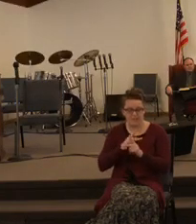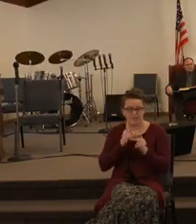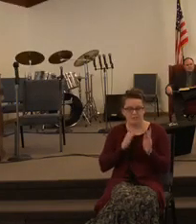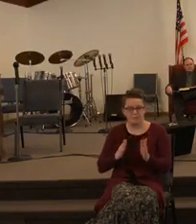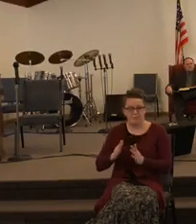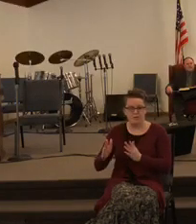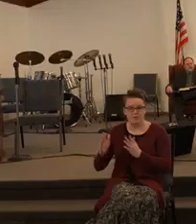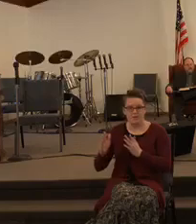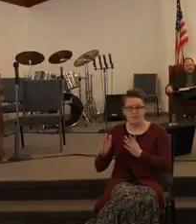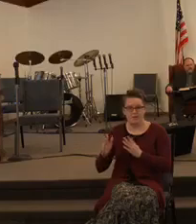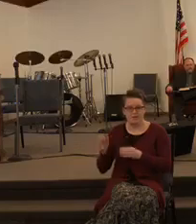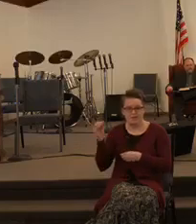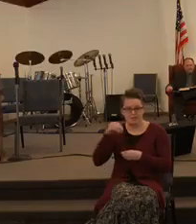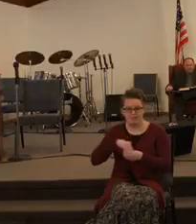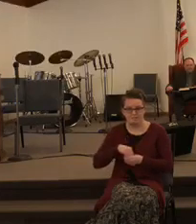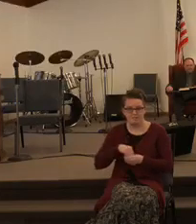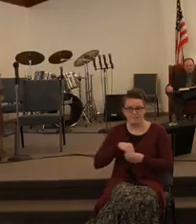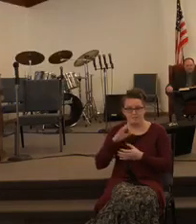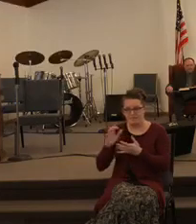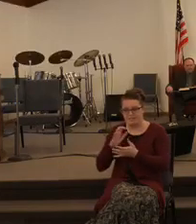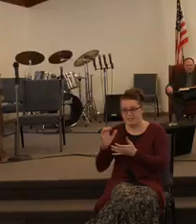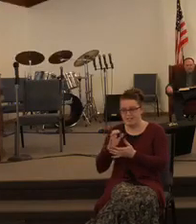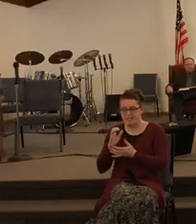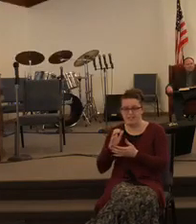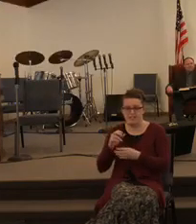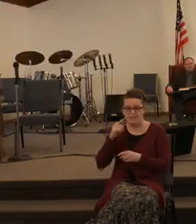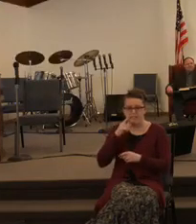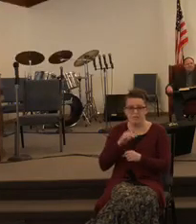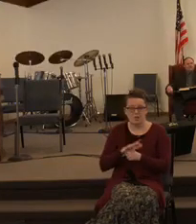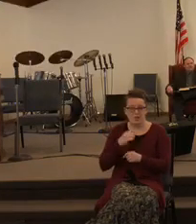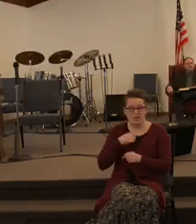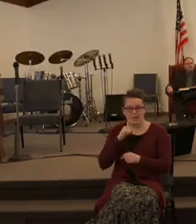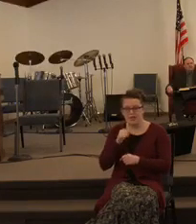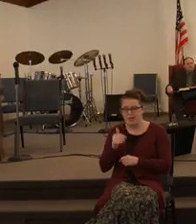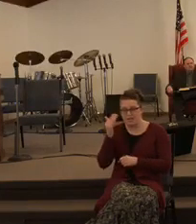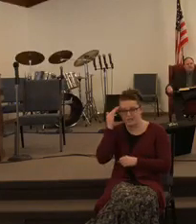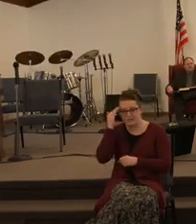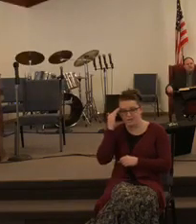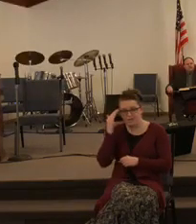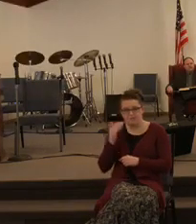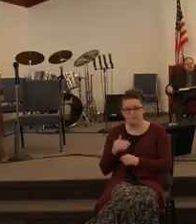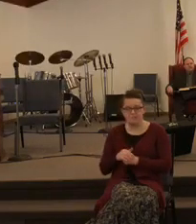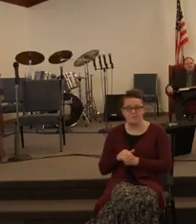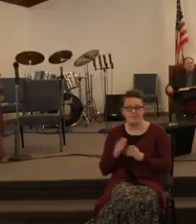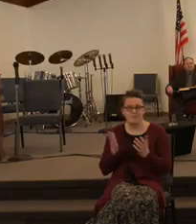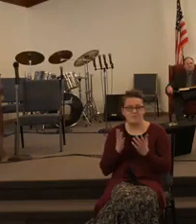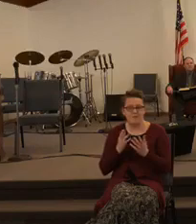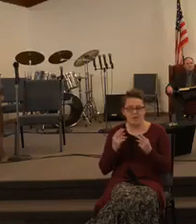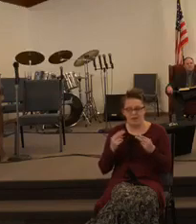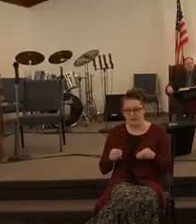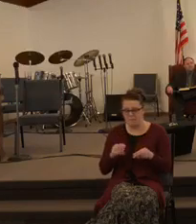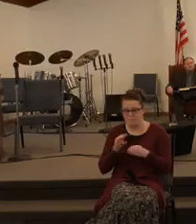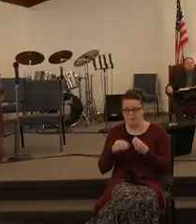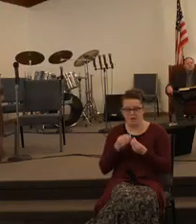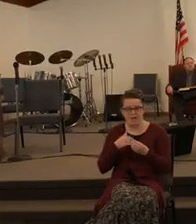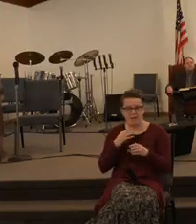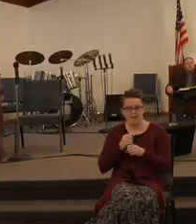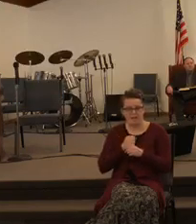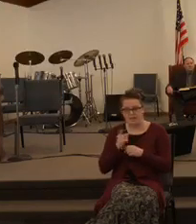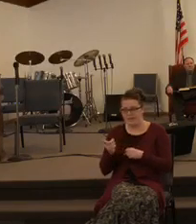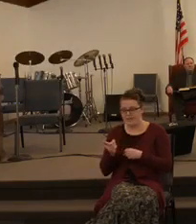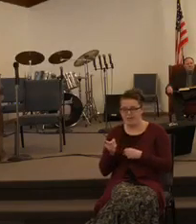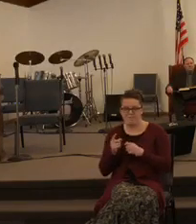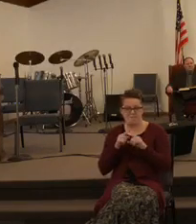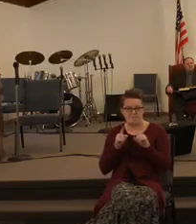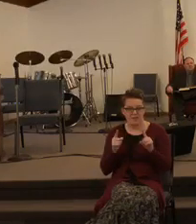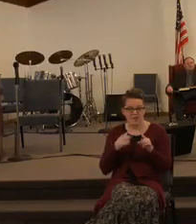the land of promise. I don't know how things are going to be accomplished once I get there, but this one thing I know, I want